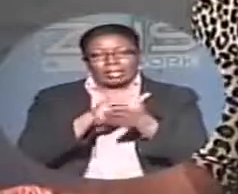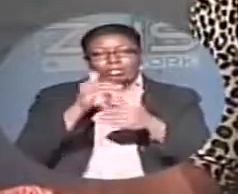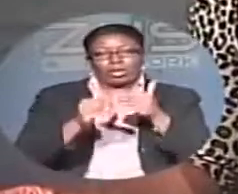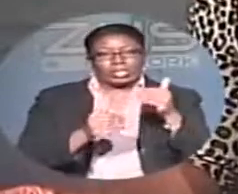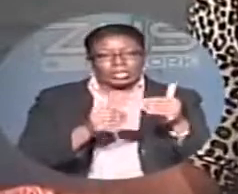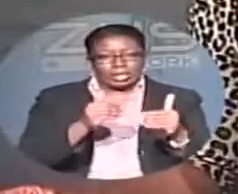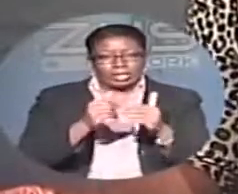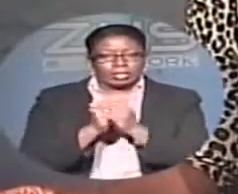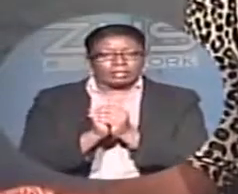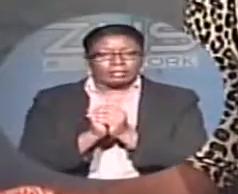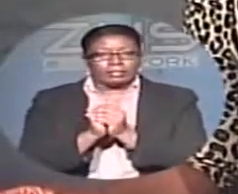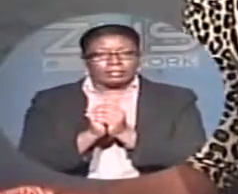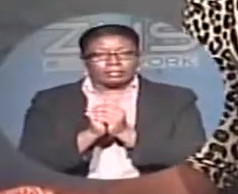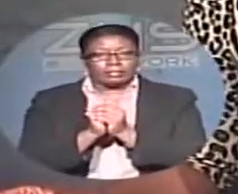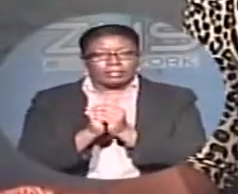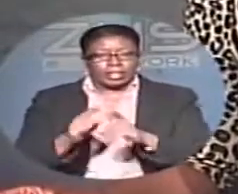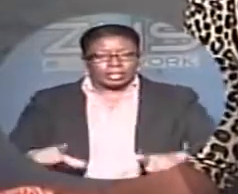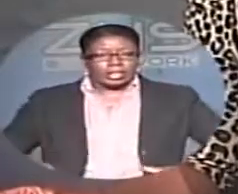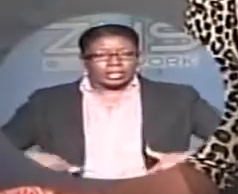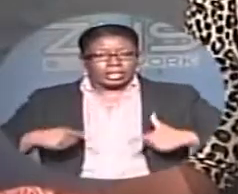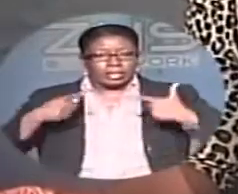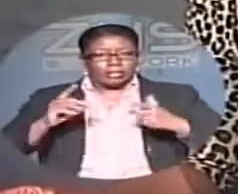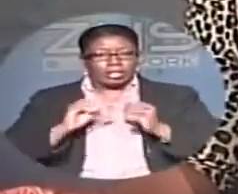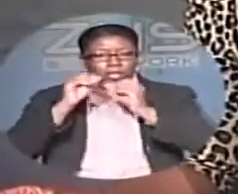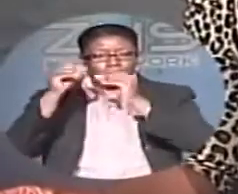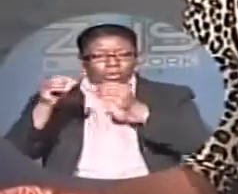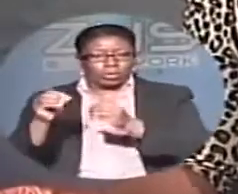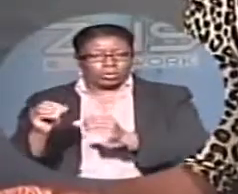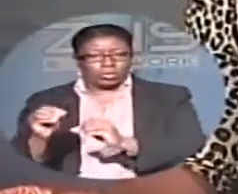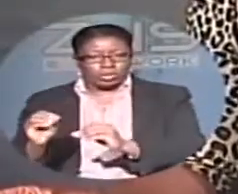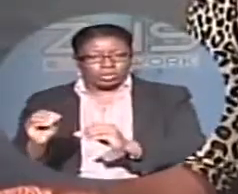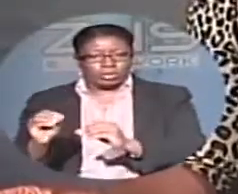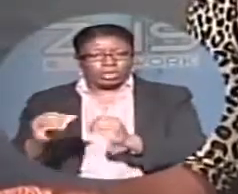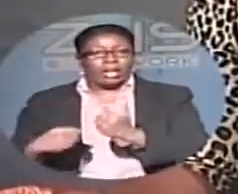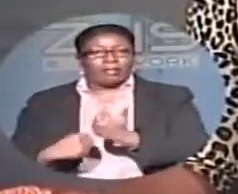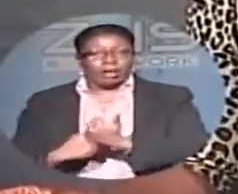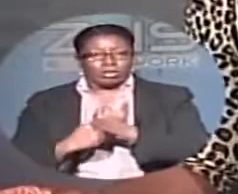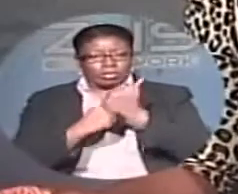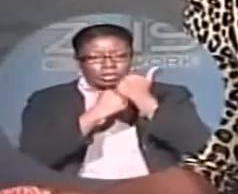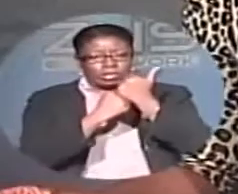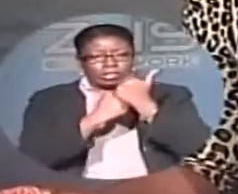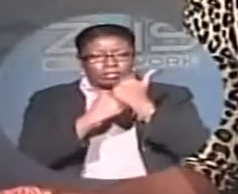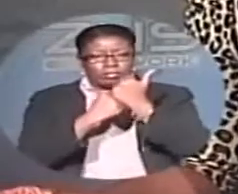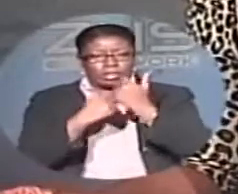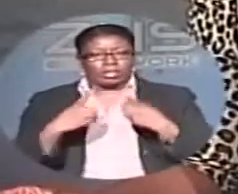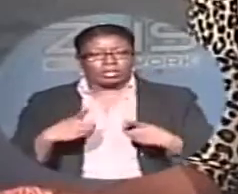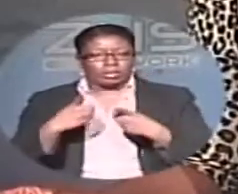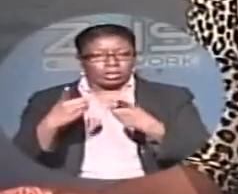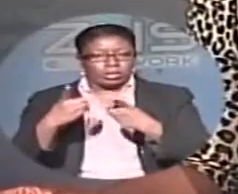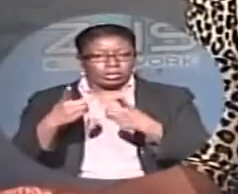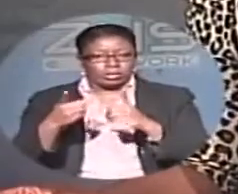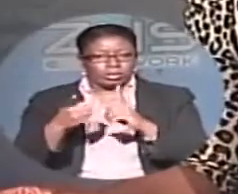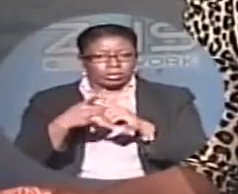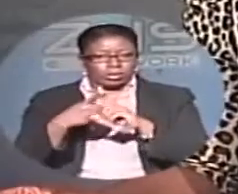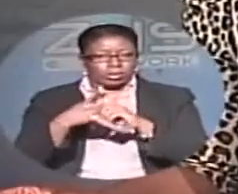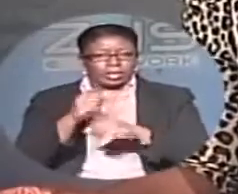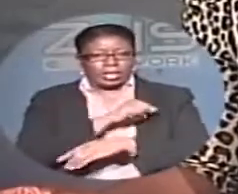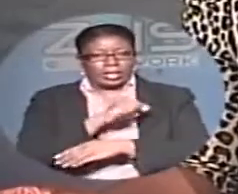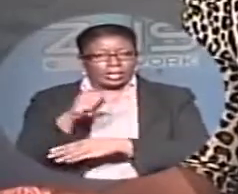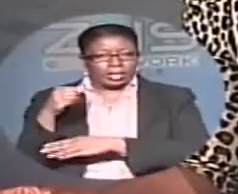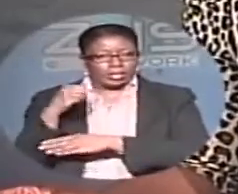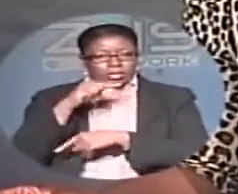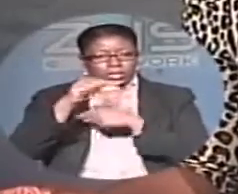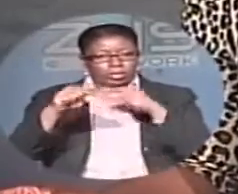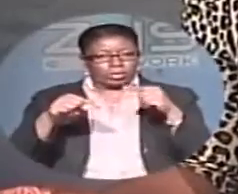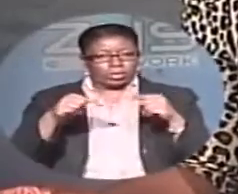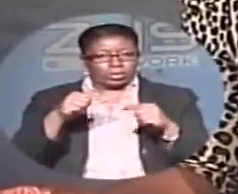The Living Oceans Foundation made an historic launch here in the Bahamas at the Atlantis Resort on the weekend, marking the first year of its Global Reef